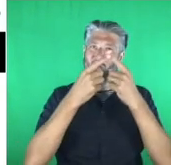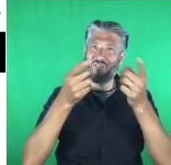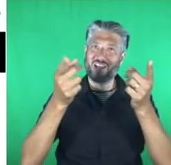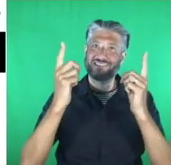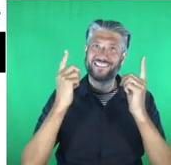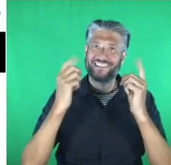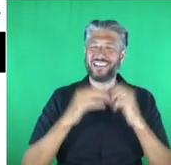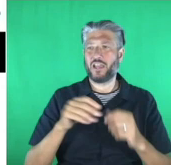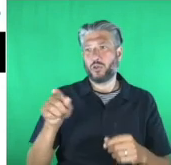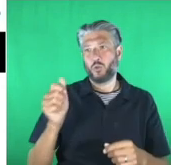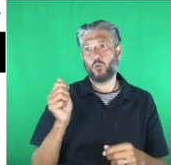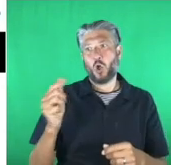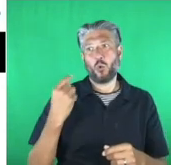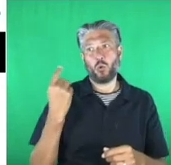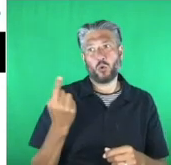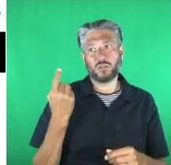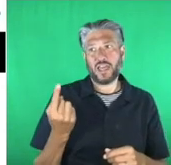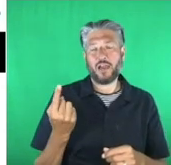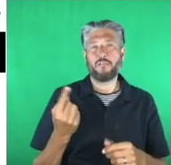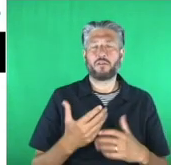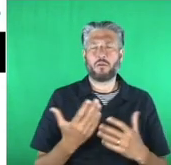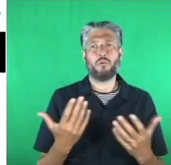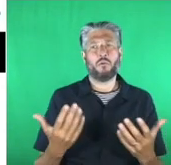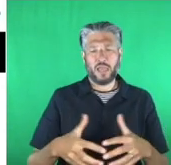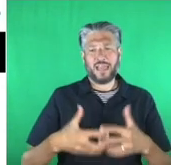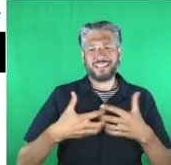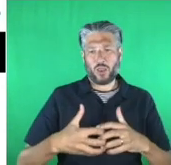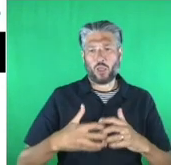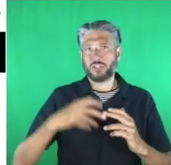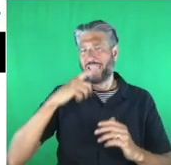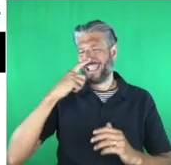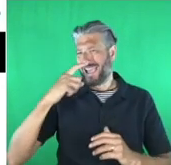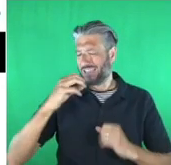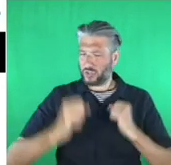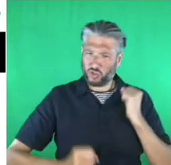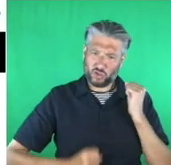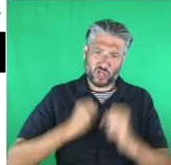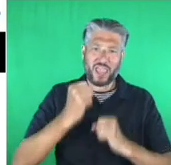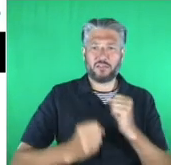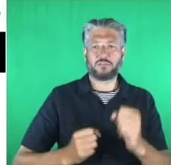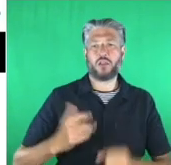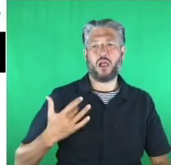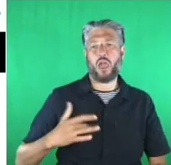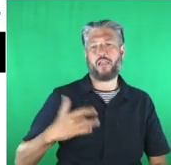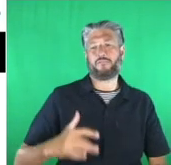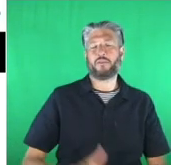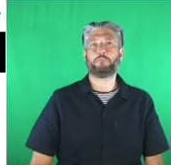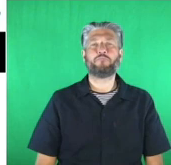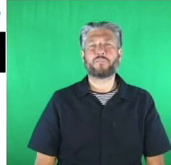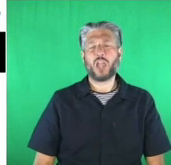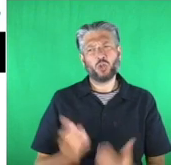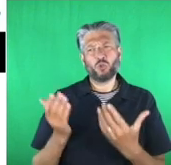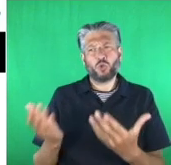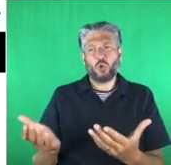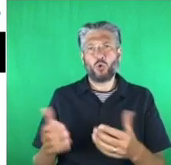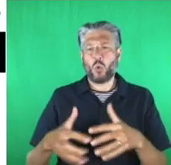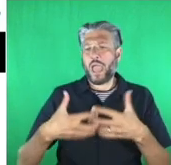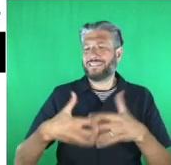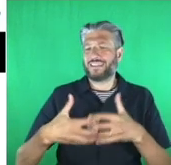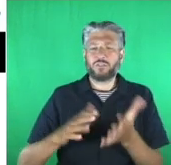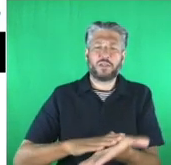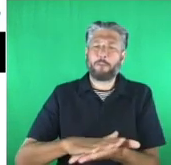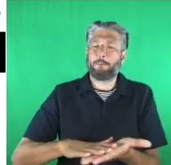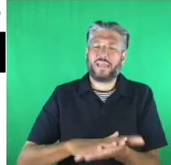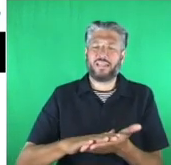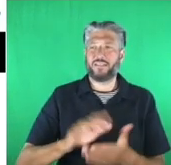the transforming power of technology. Um, what does technology mean to you? And what do you see as